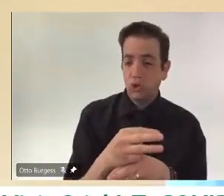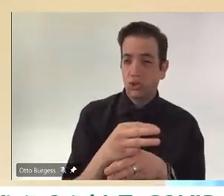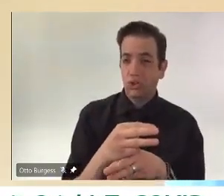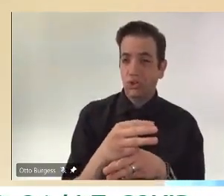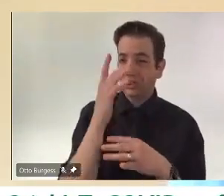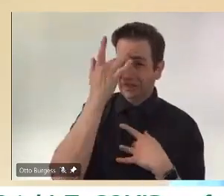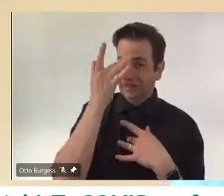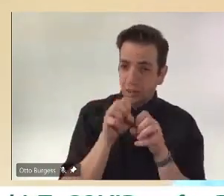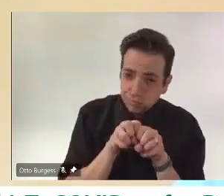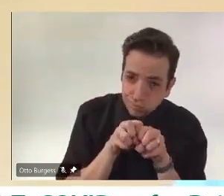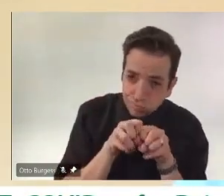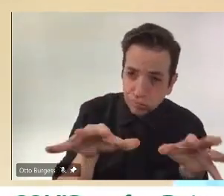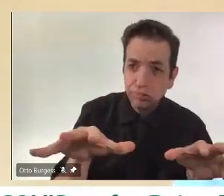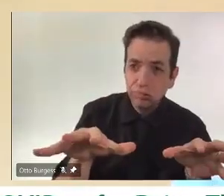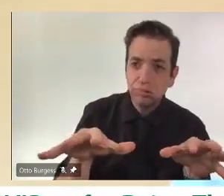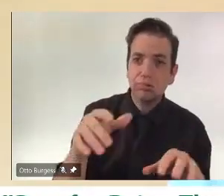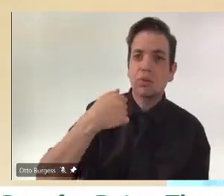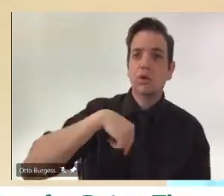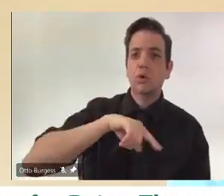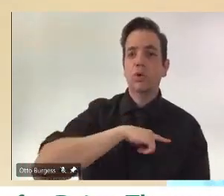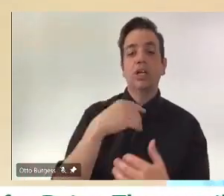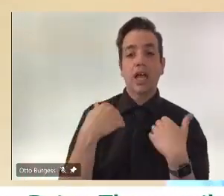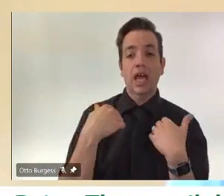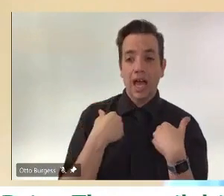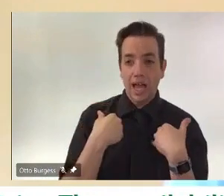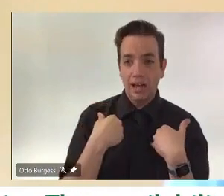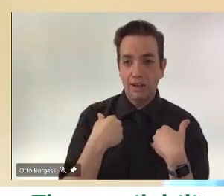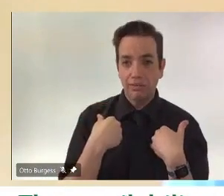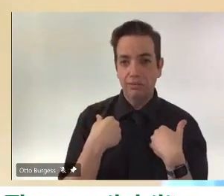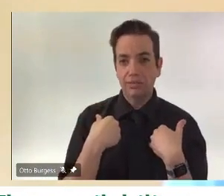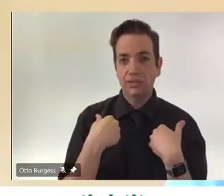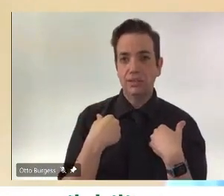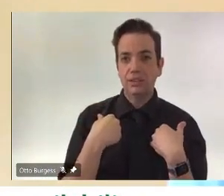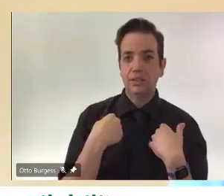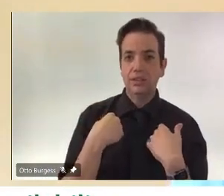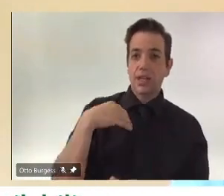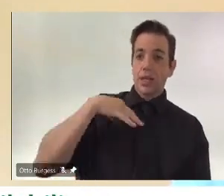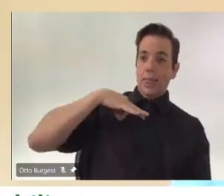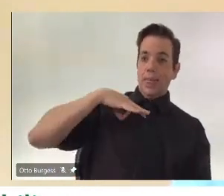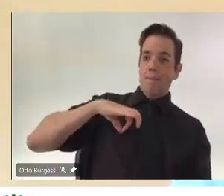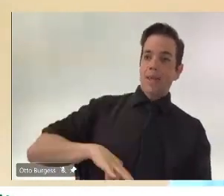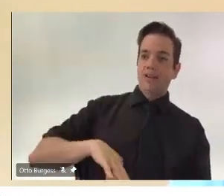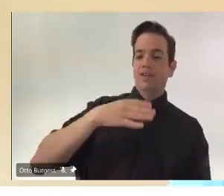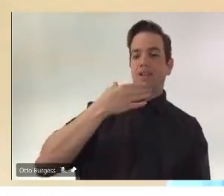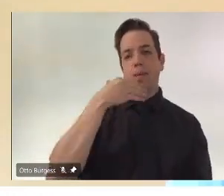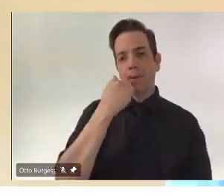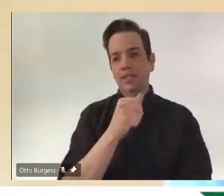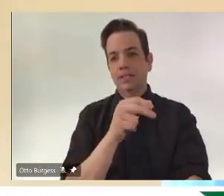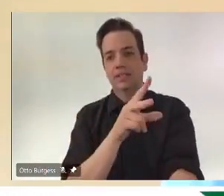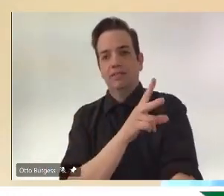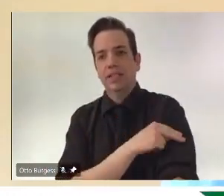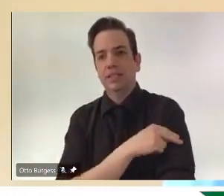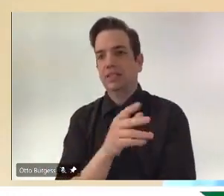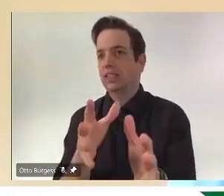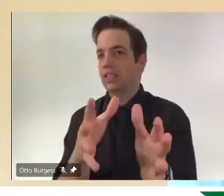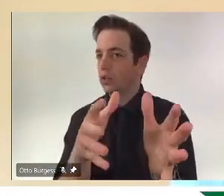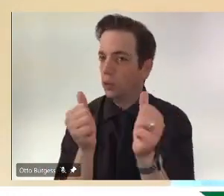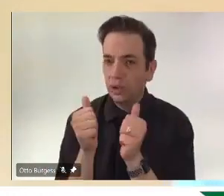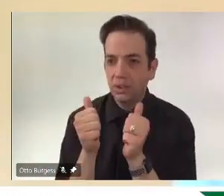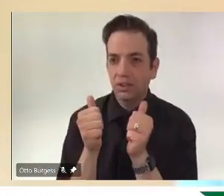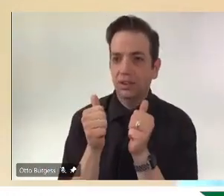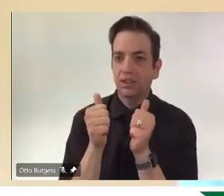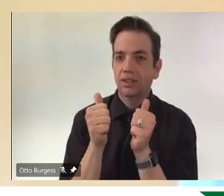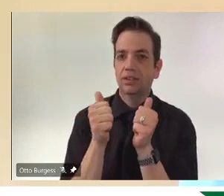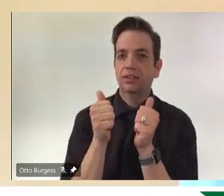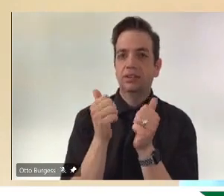obviously the good privilege of, you know, getting access to the best vaccine so quickly, while, you know, the vast majority of